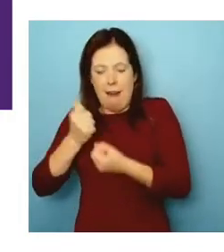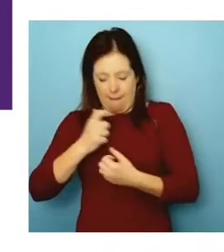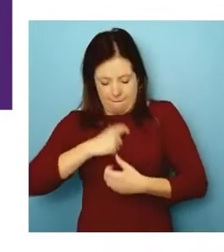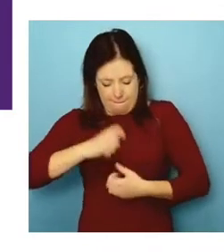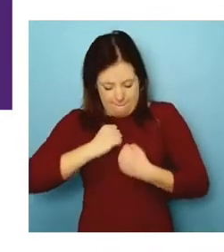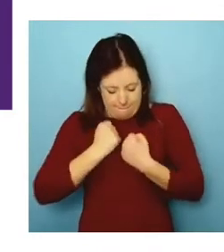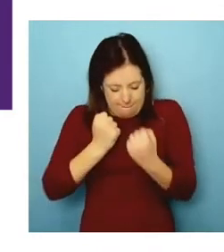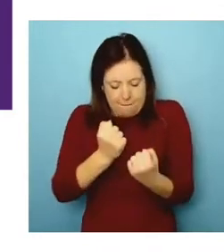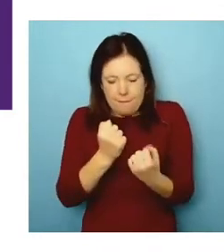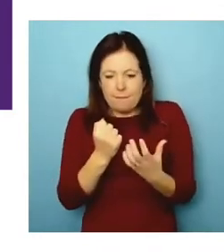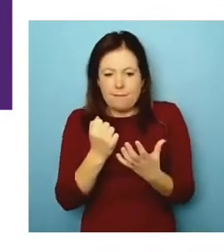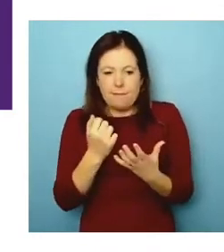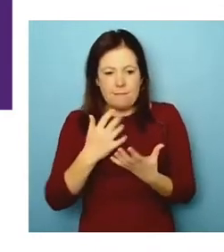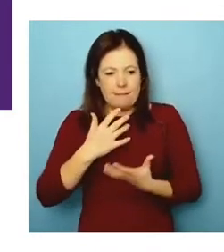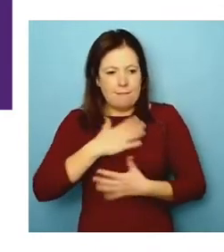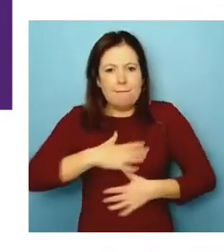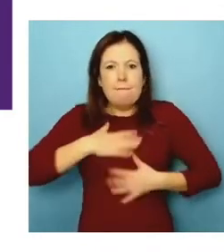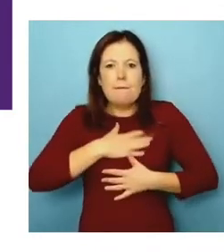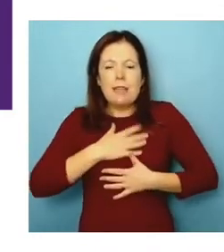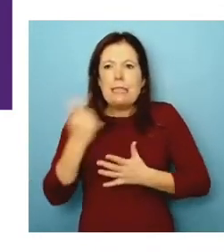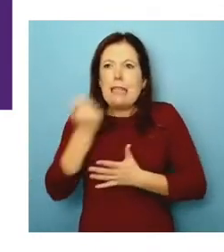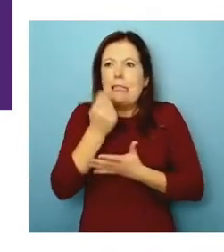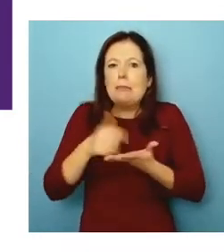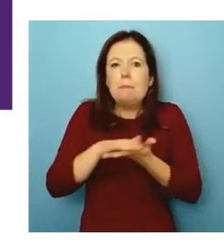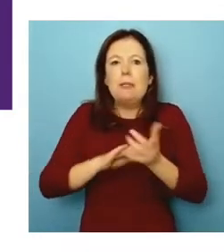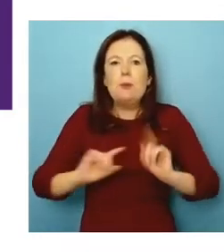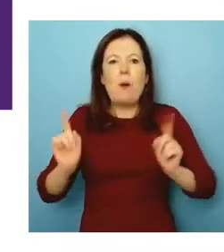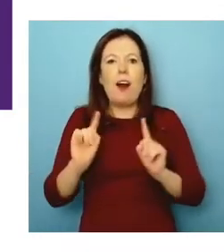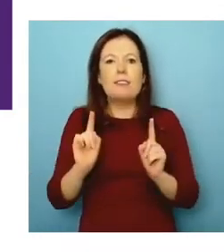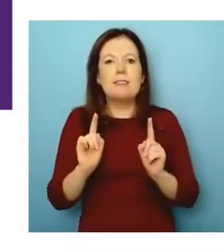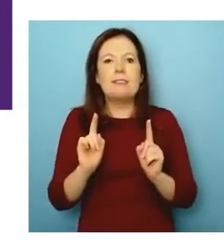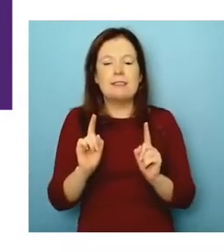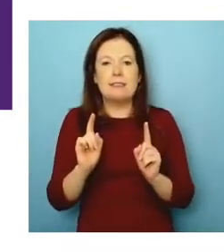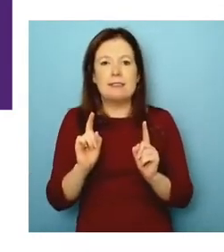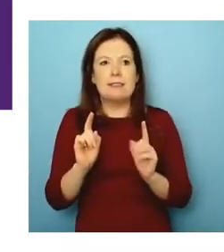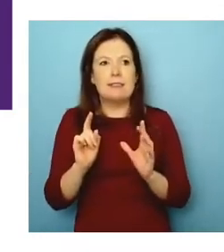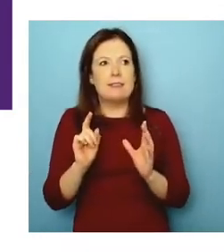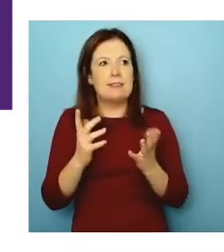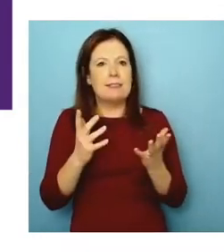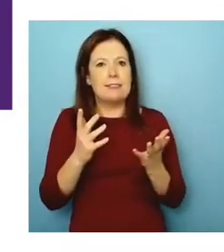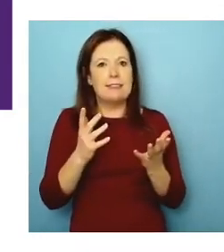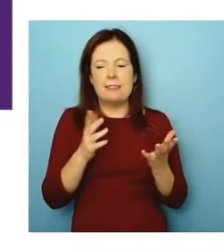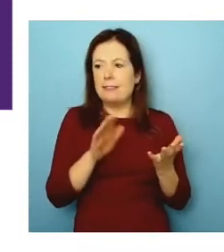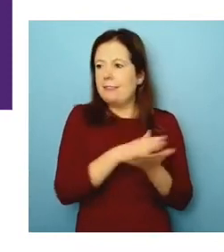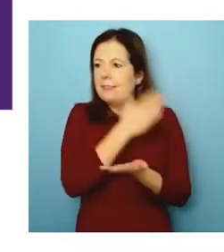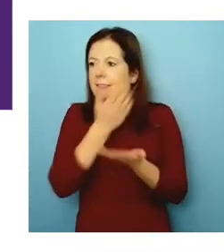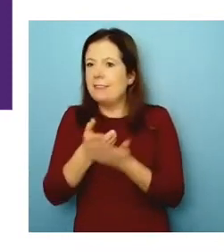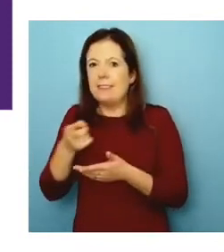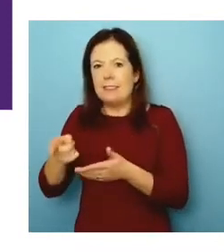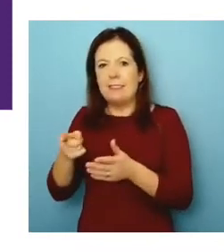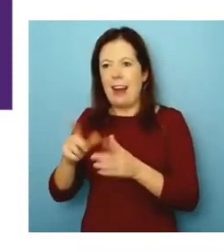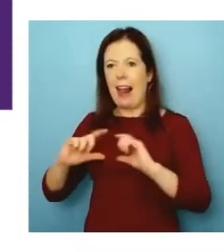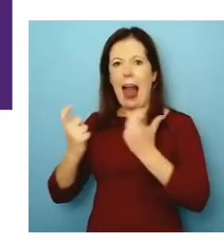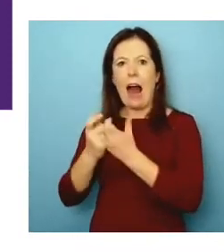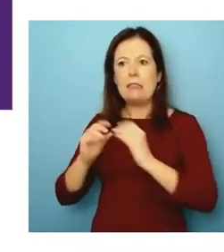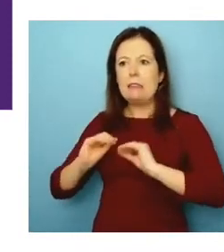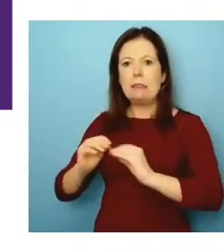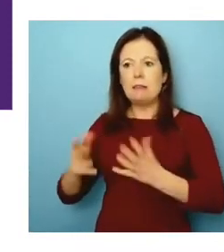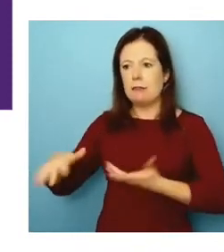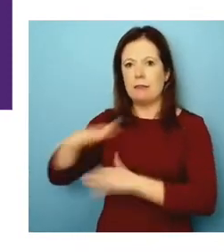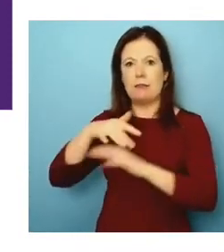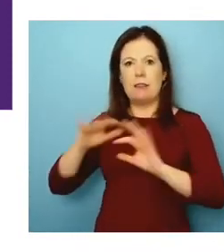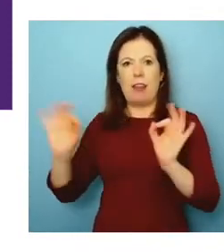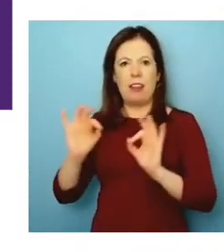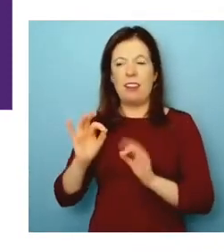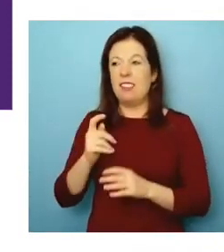success. And we designed for them. And we thought they're not present in classrooms. And that's interesting. If you're thinking 10 years back, mobile phones, music,